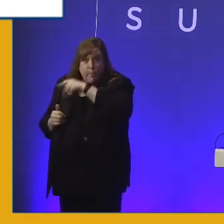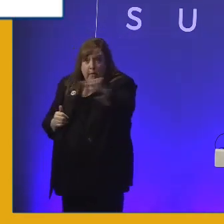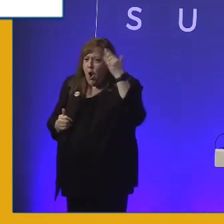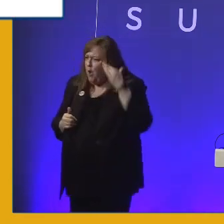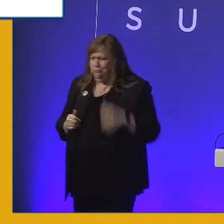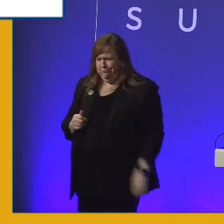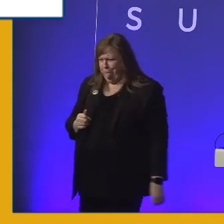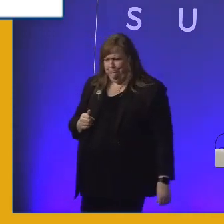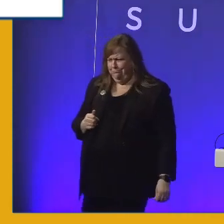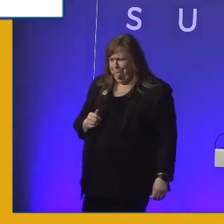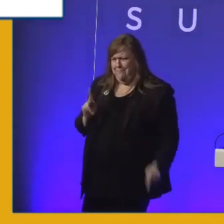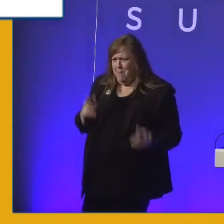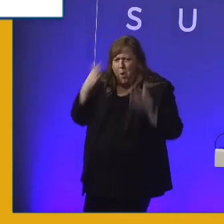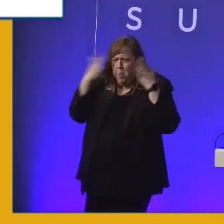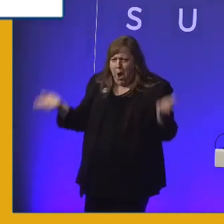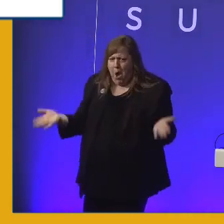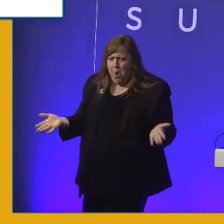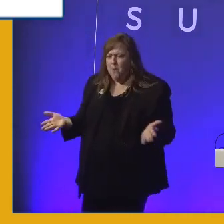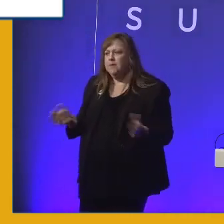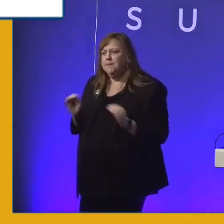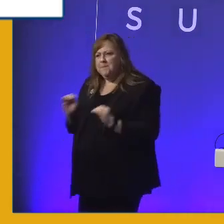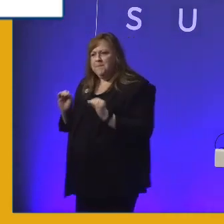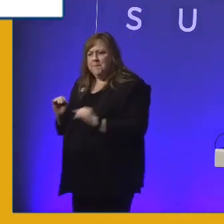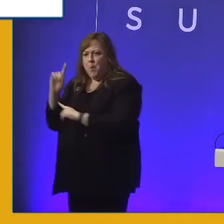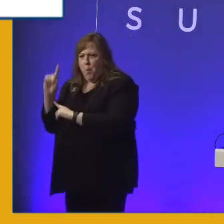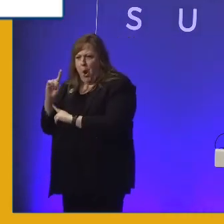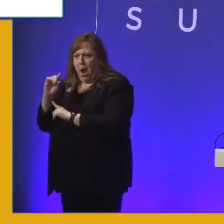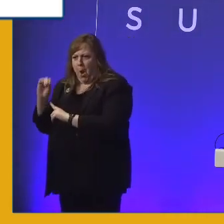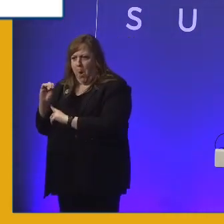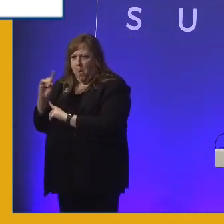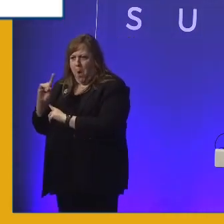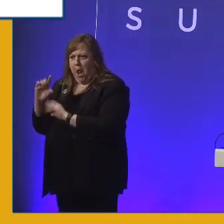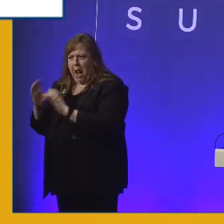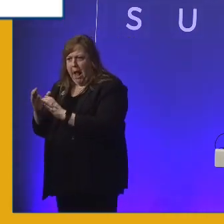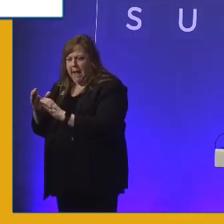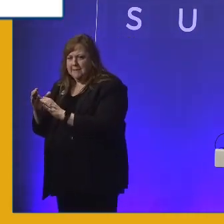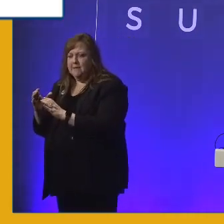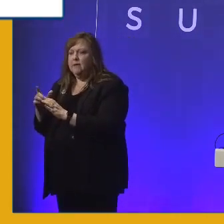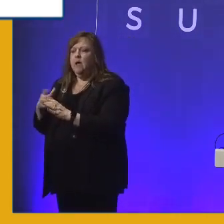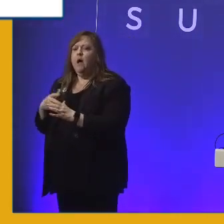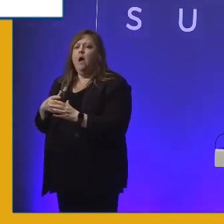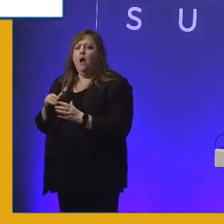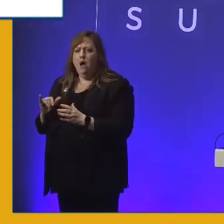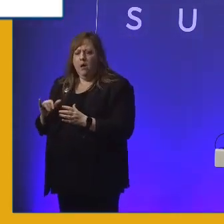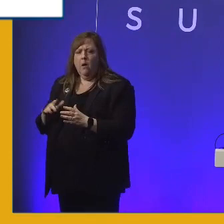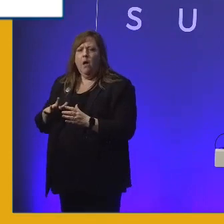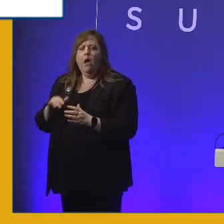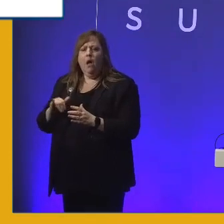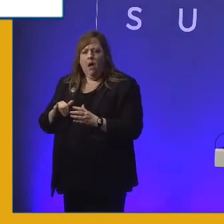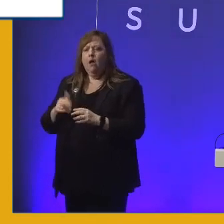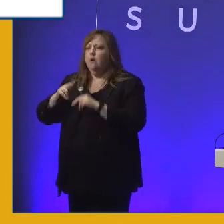don't know this stuff. And so, they've got to be brought closer to it and get confident, build their confidence.